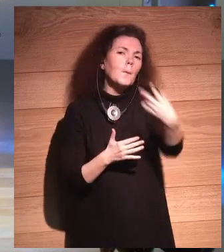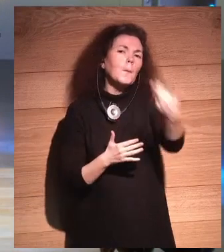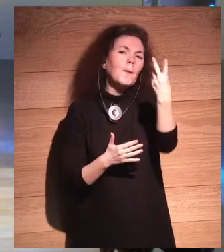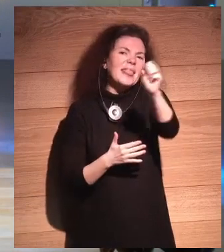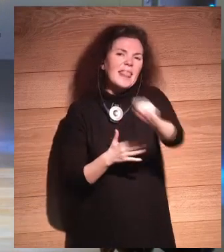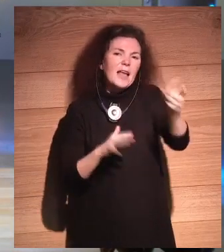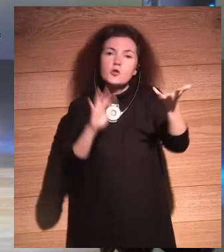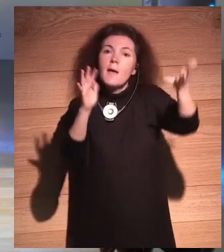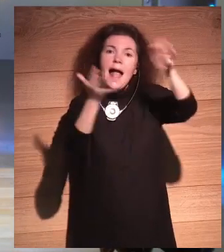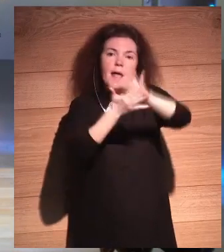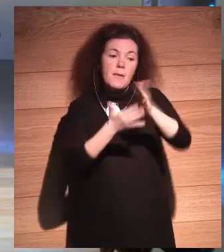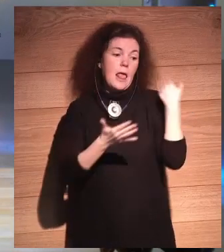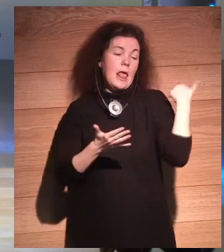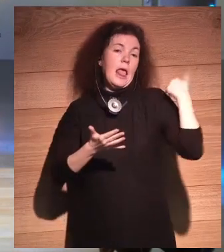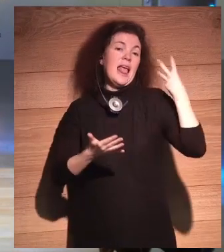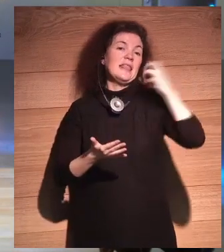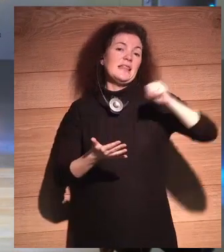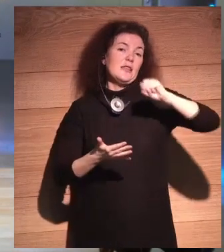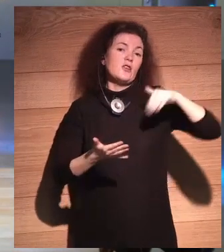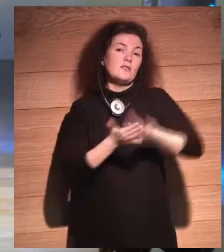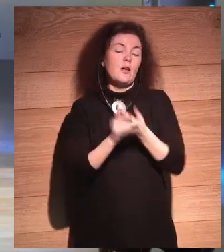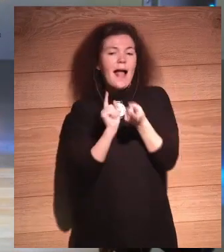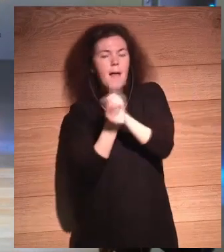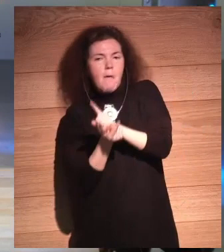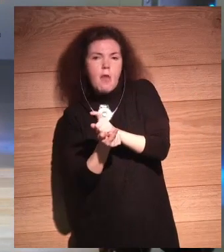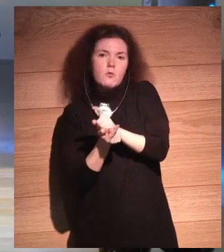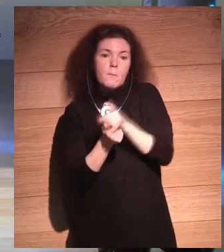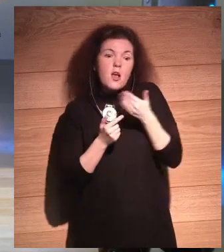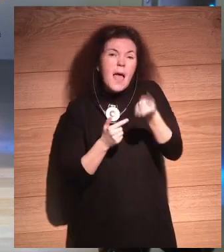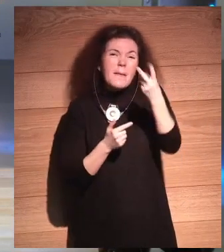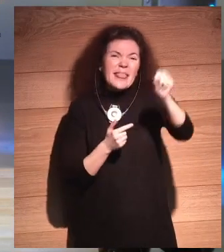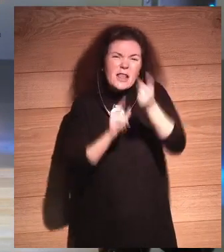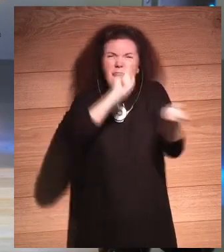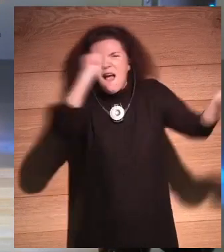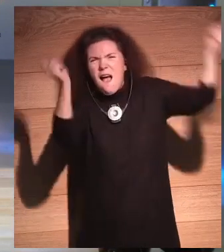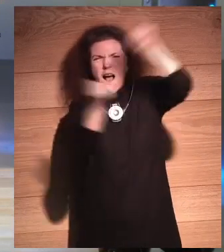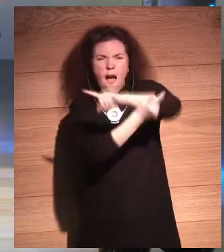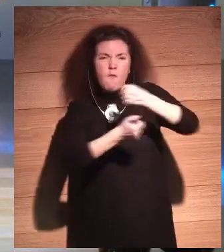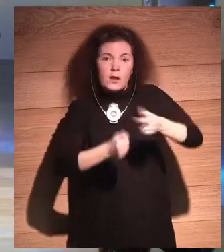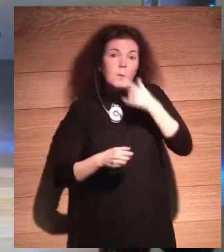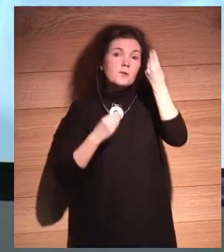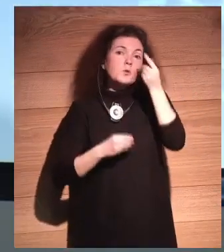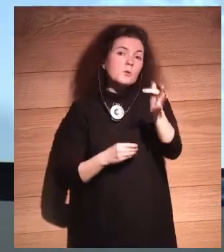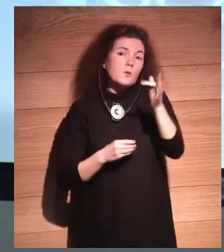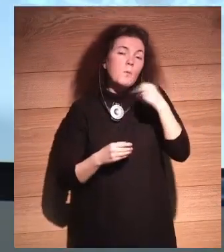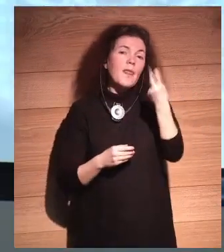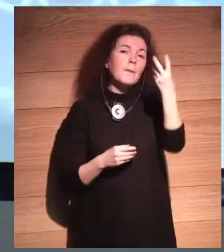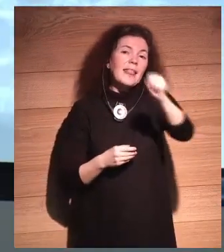And I think 90% of that is good. We can defeat cancer, not 20 years, maybe 30 years.